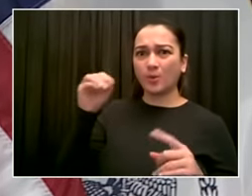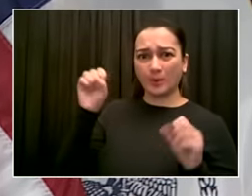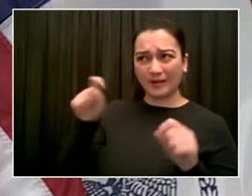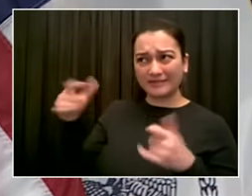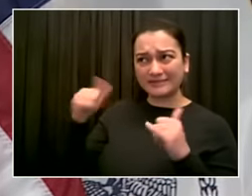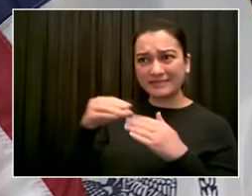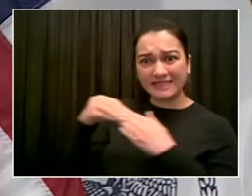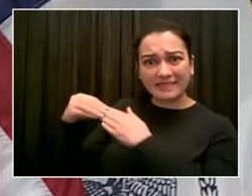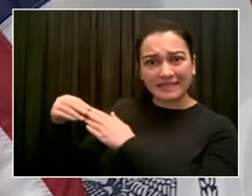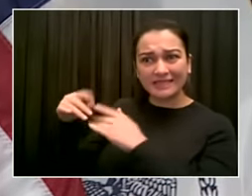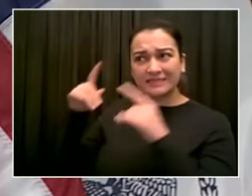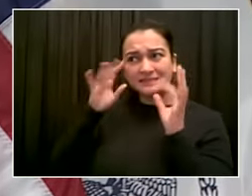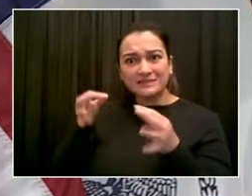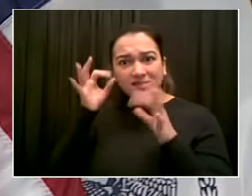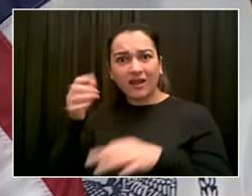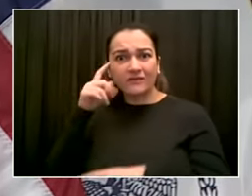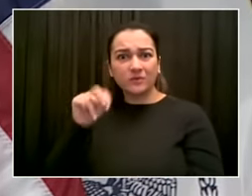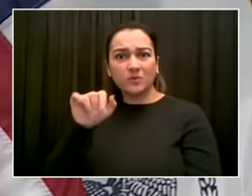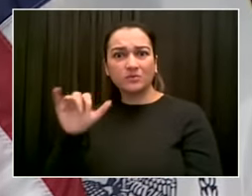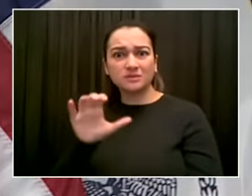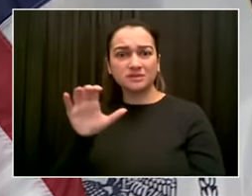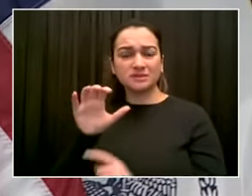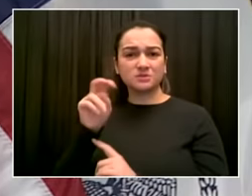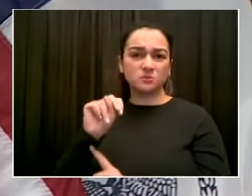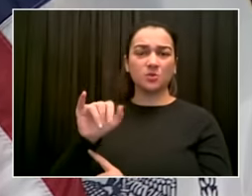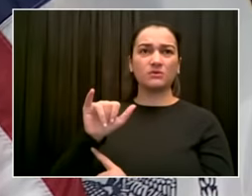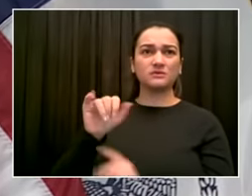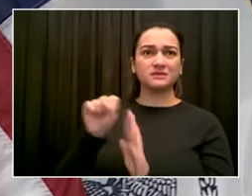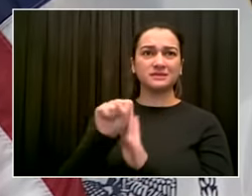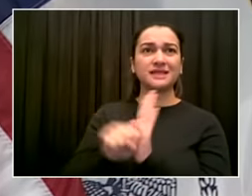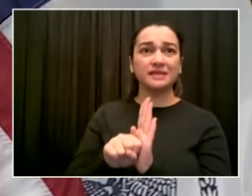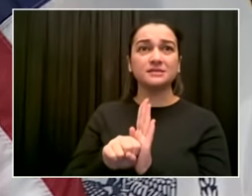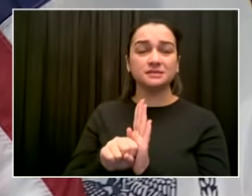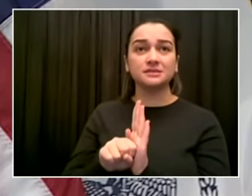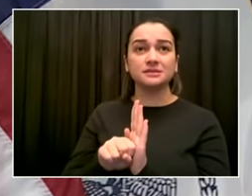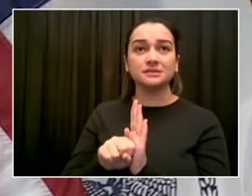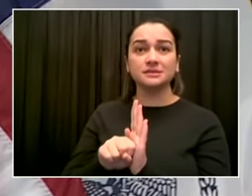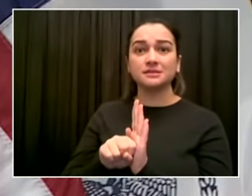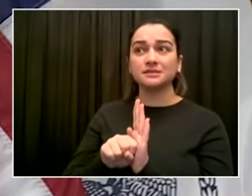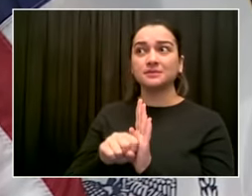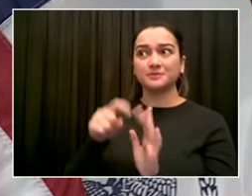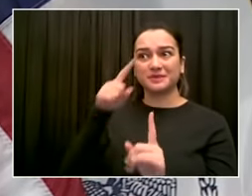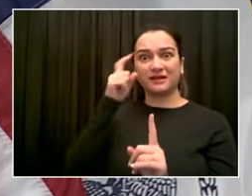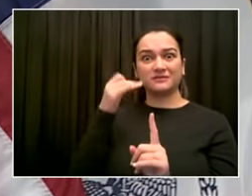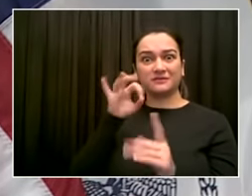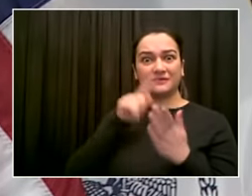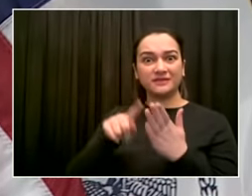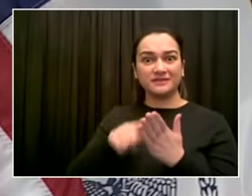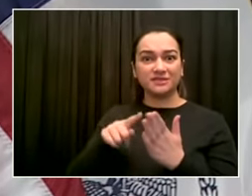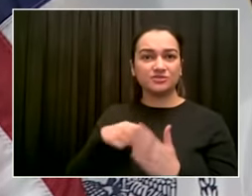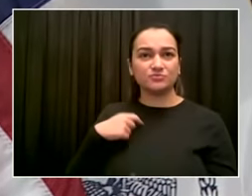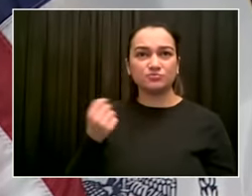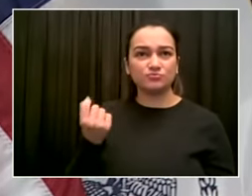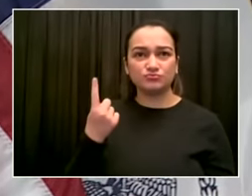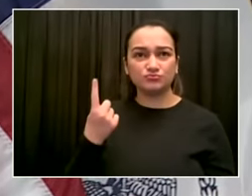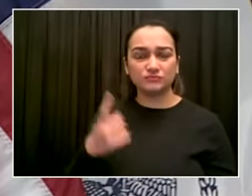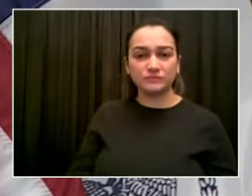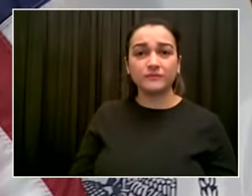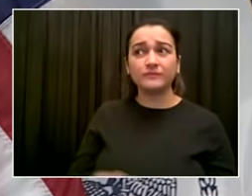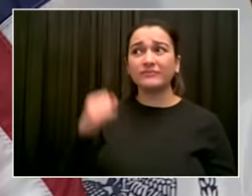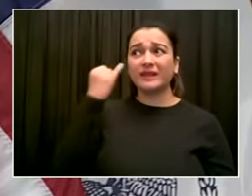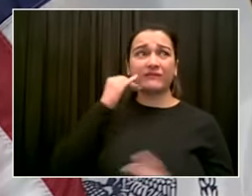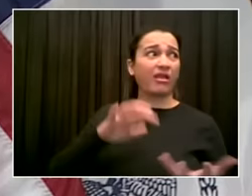incapacitated, whatever it is, of course, step aside and let someone else do it. But right now, what we need